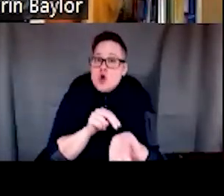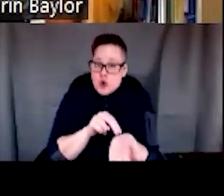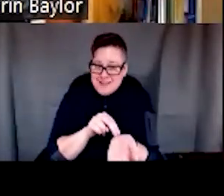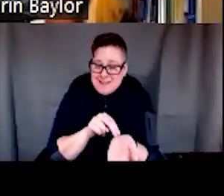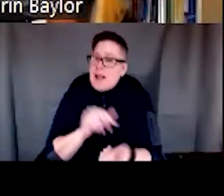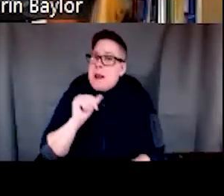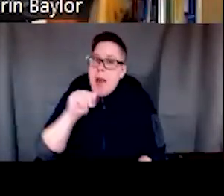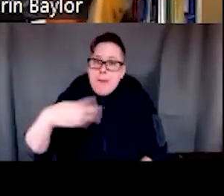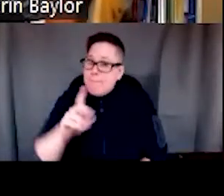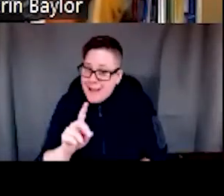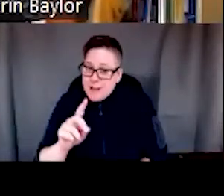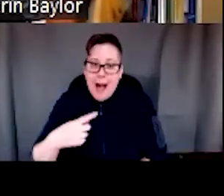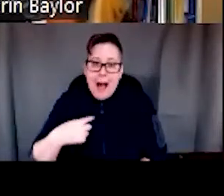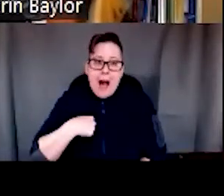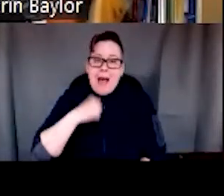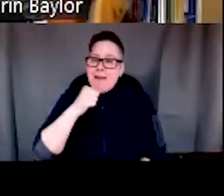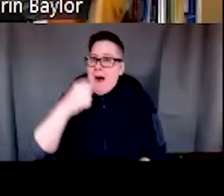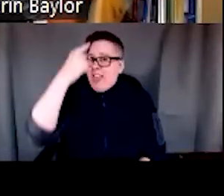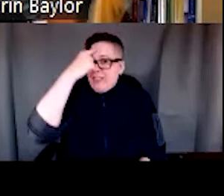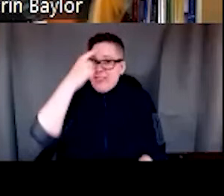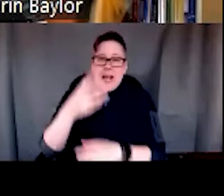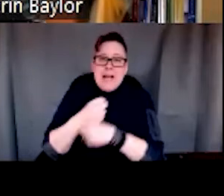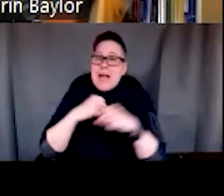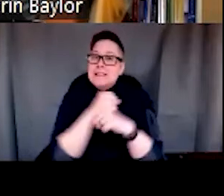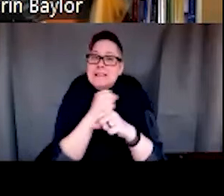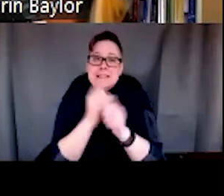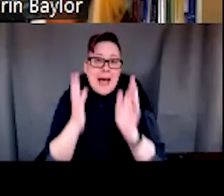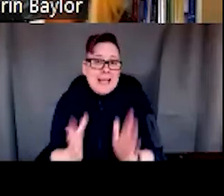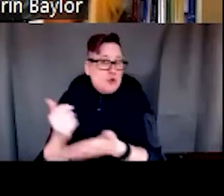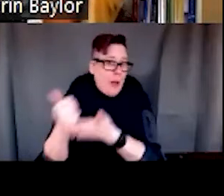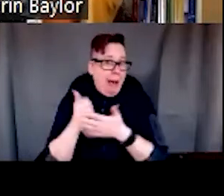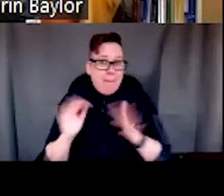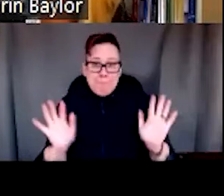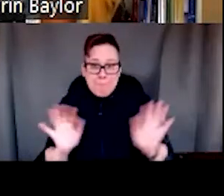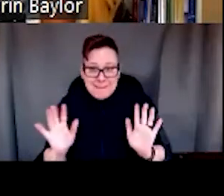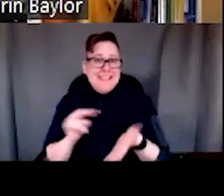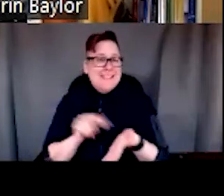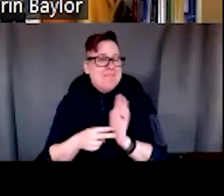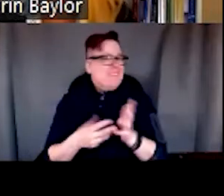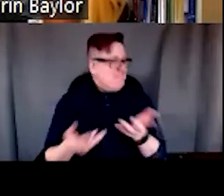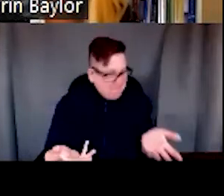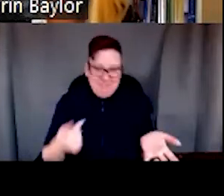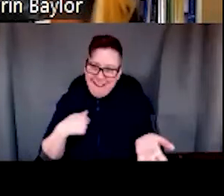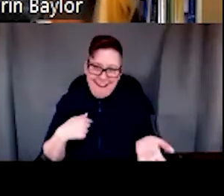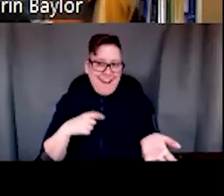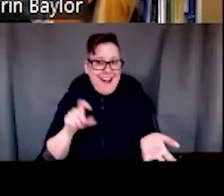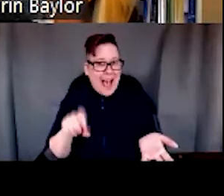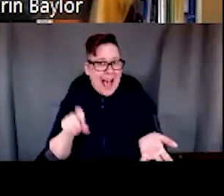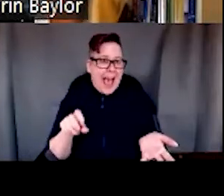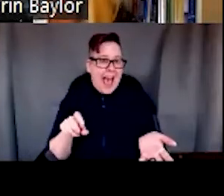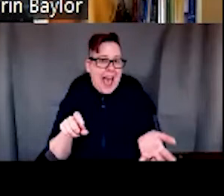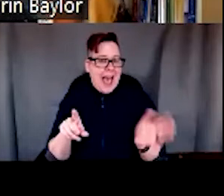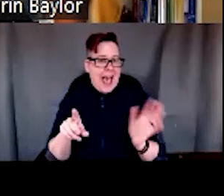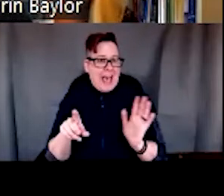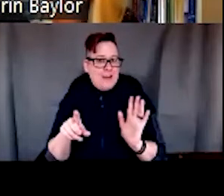I did not think to elicit the help of a statistician here. So I had to display